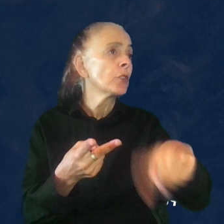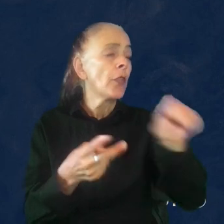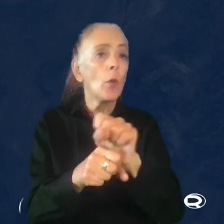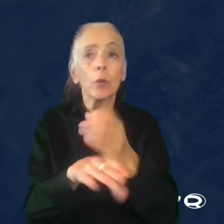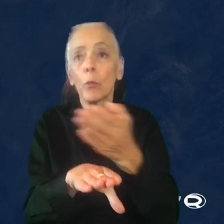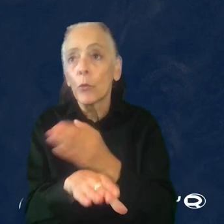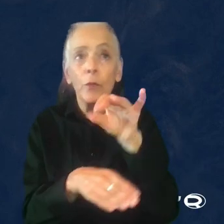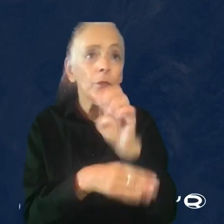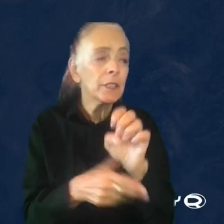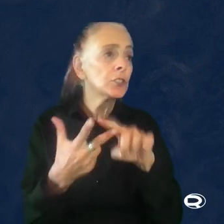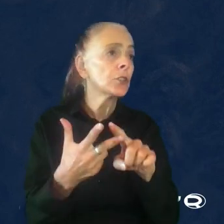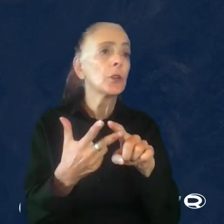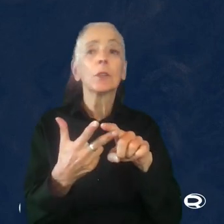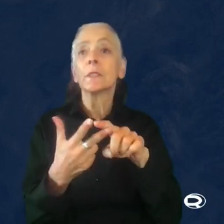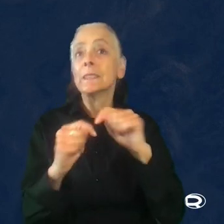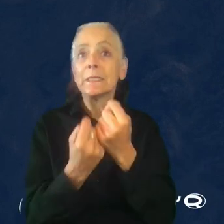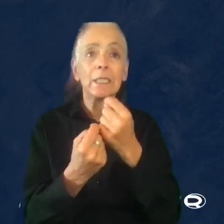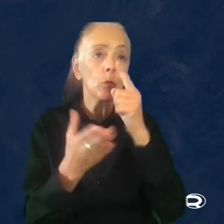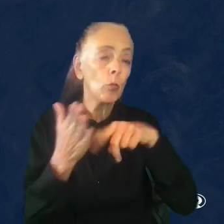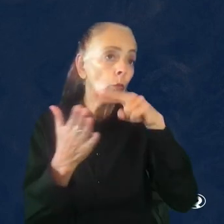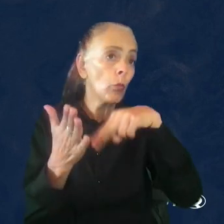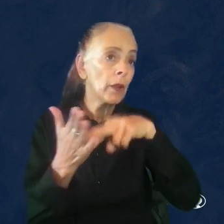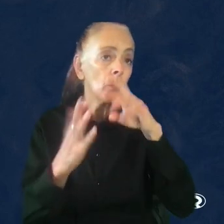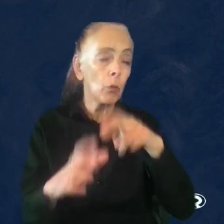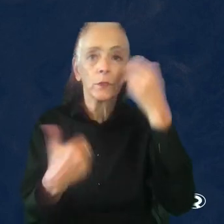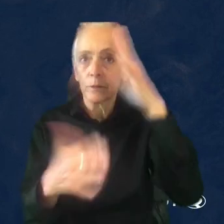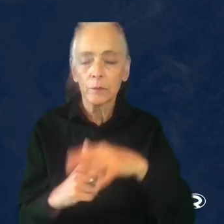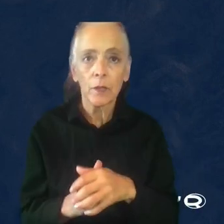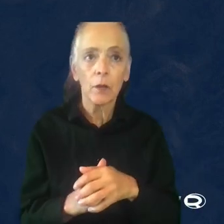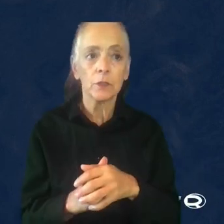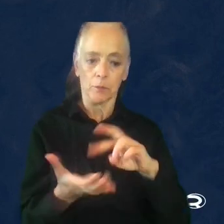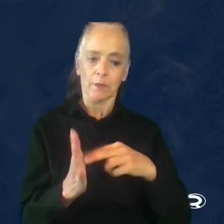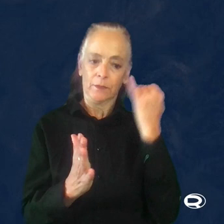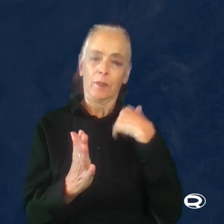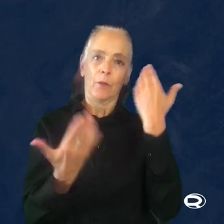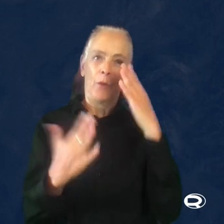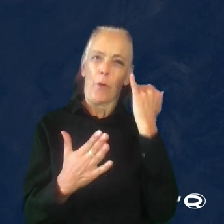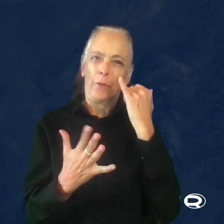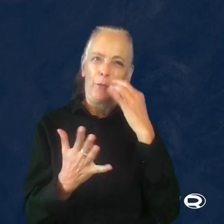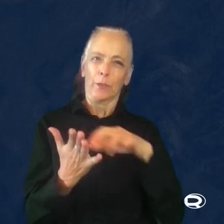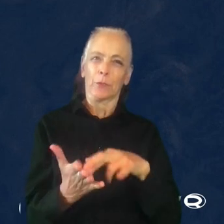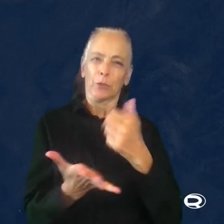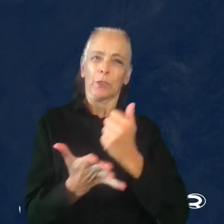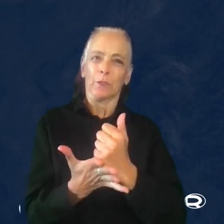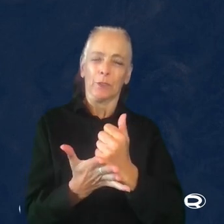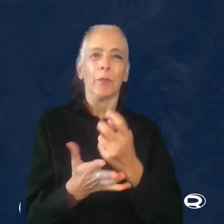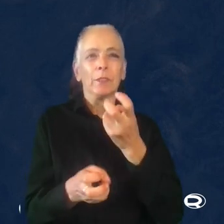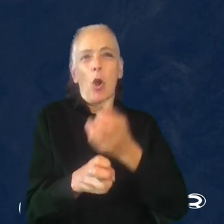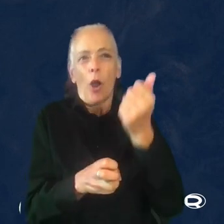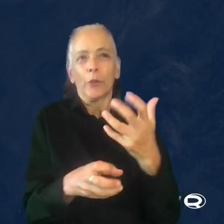reports were being read by the team. So not knowing whether the research is useful or not makes it harder to get buy-in,